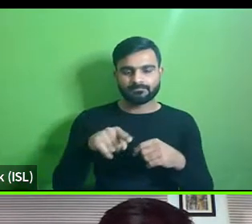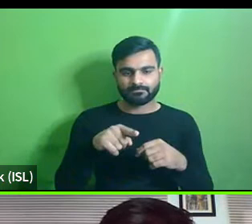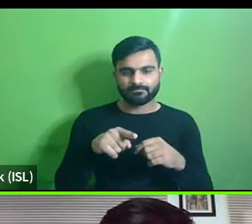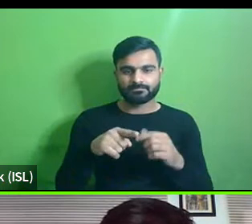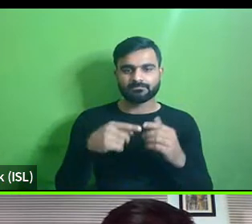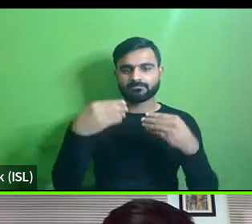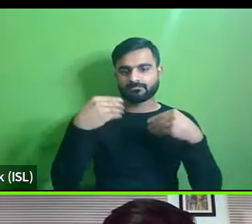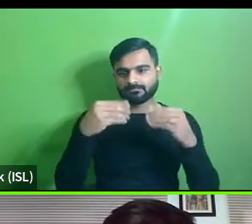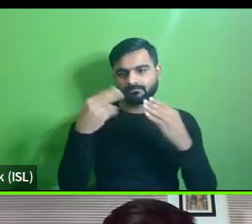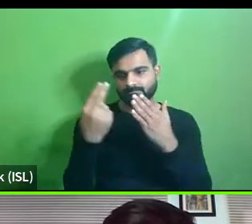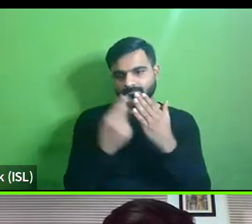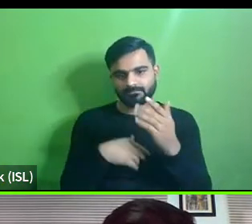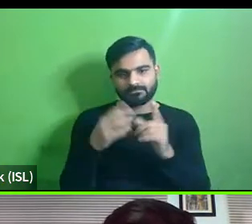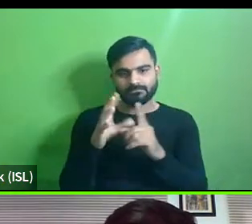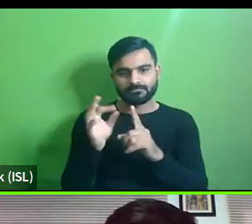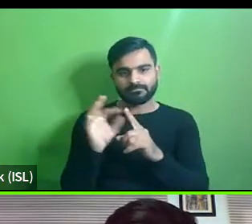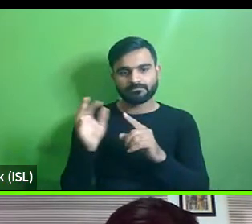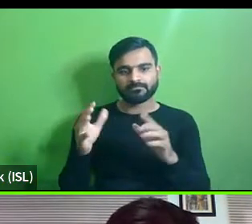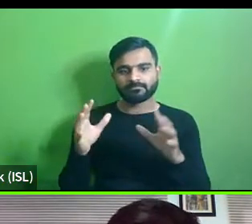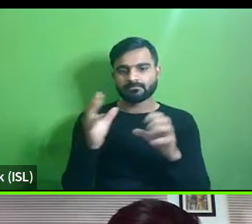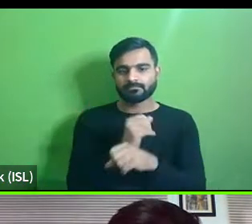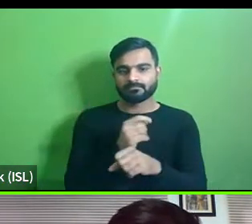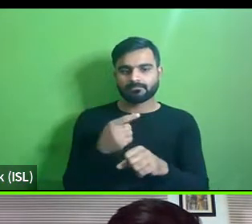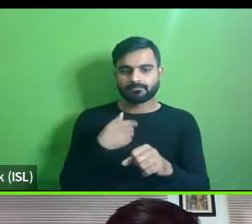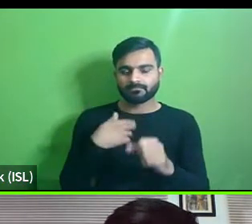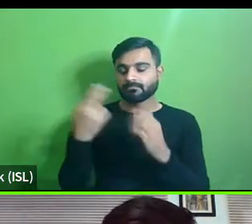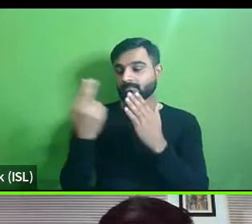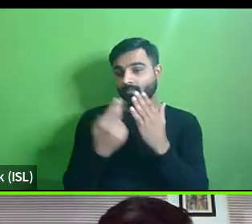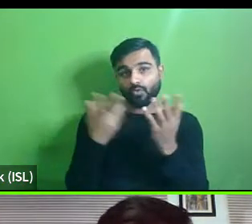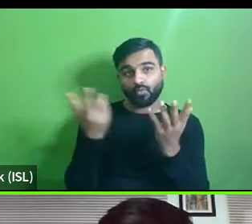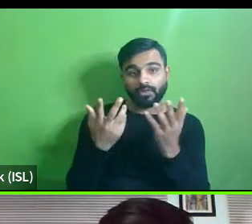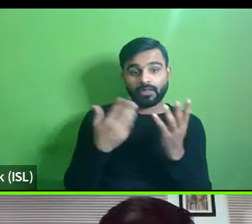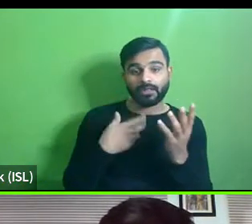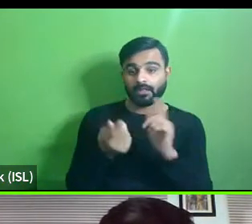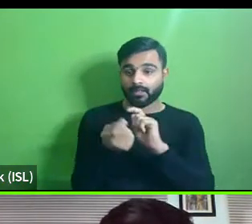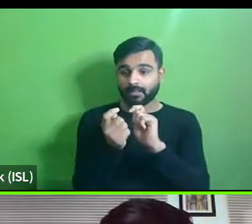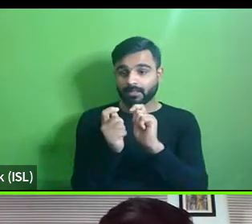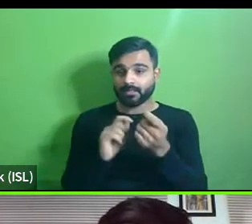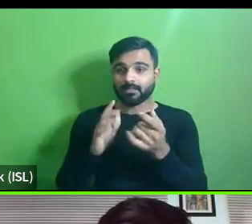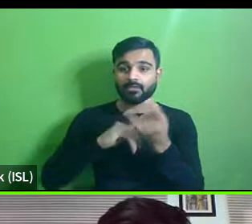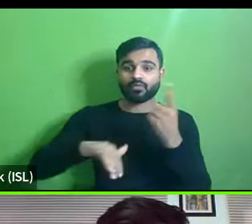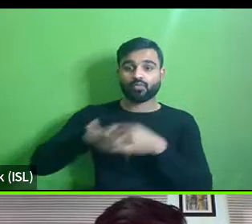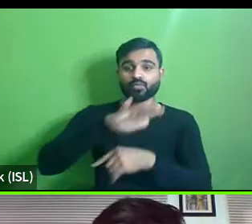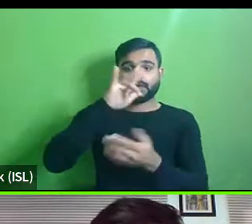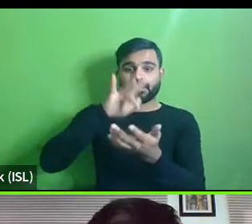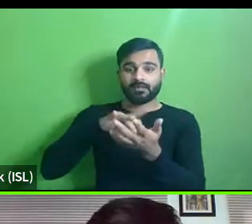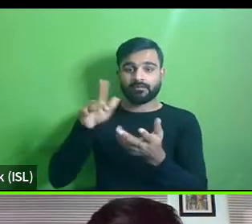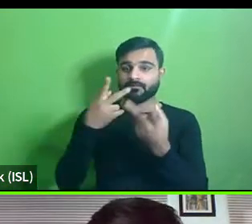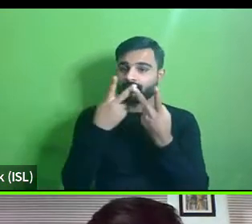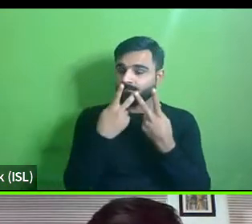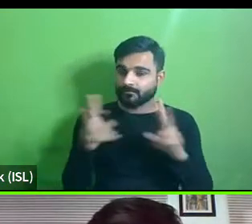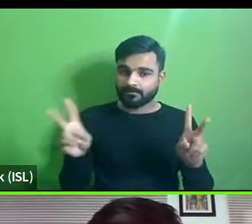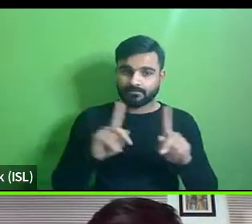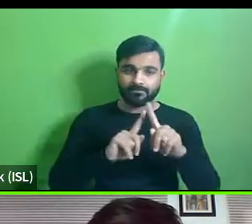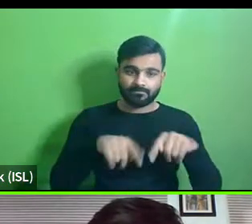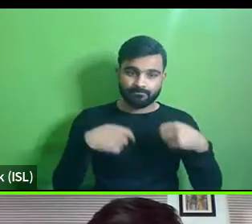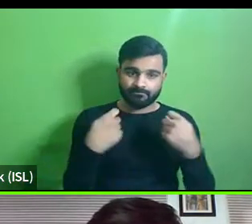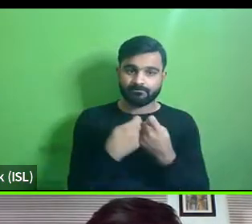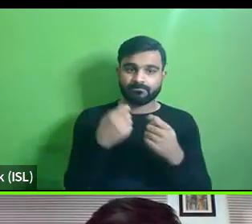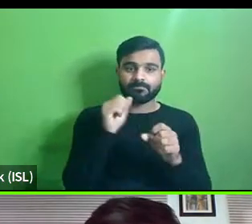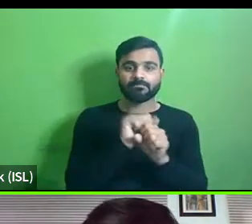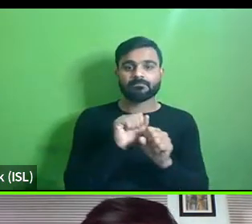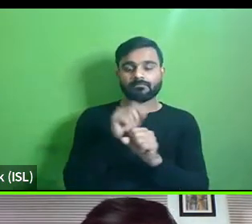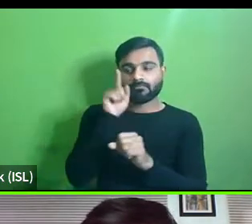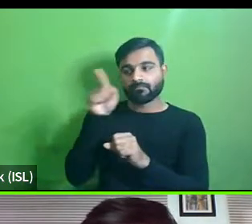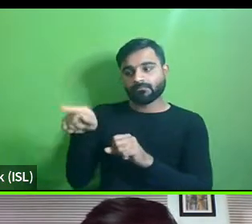are referred to but there is a gap between what we design and what is implemented on site so there is a different team which is uh working on the site